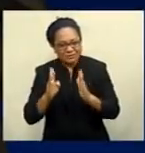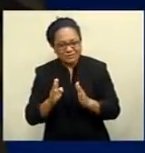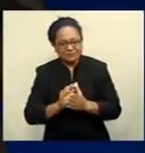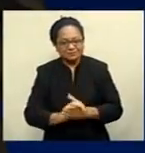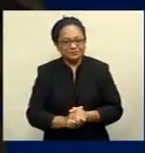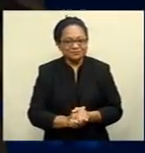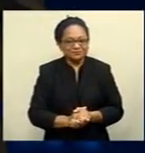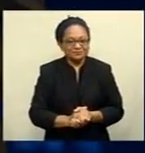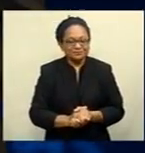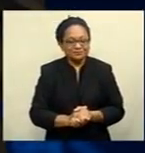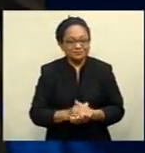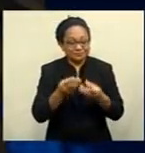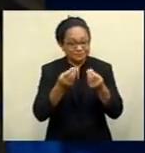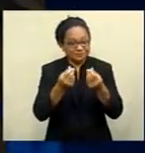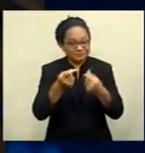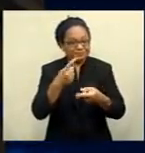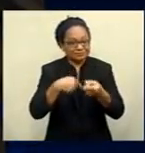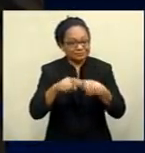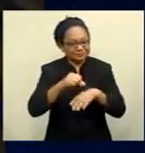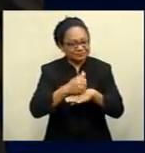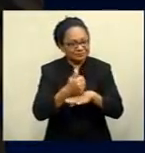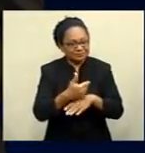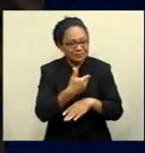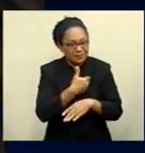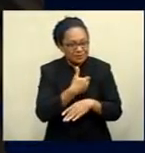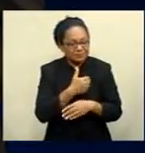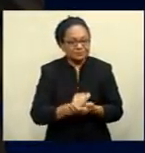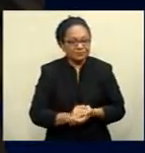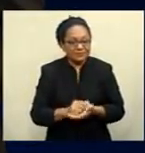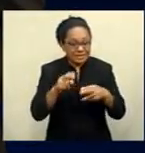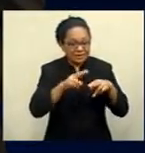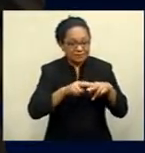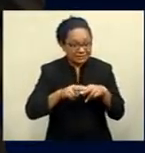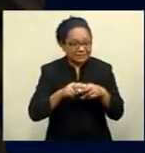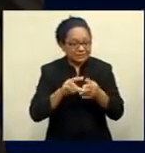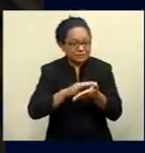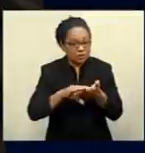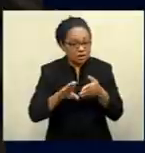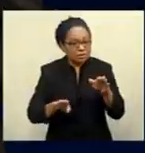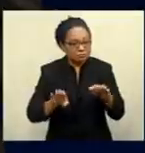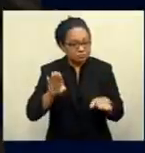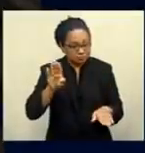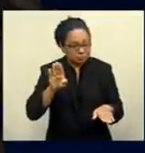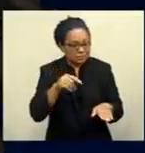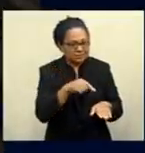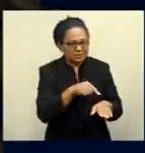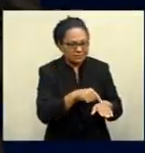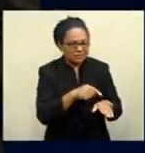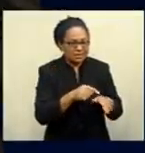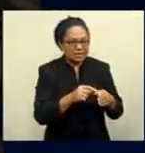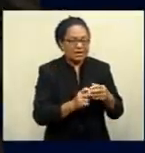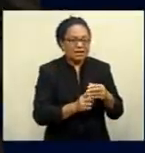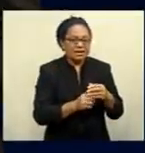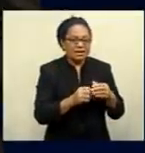Here are the local exchange rates set early this morning. The Fiji dollar gained against a rising U.S. greenback as well as the other international